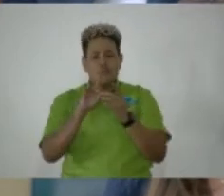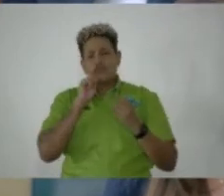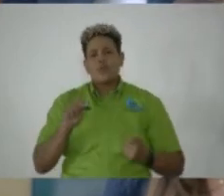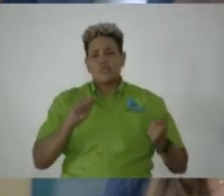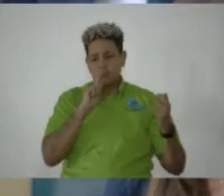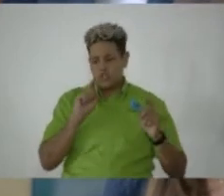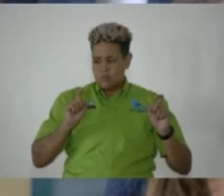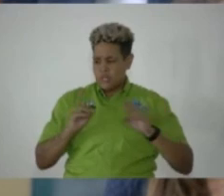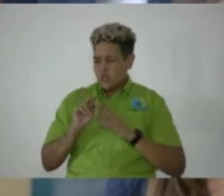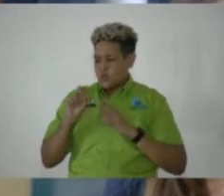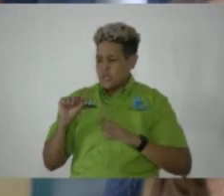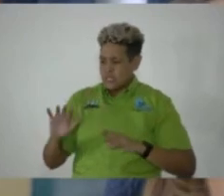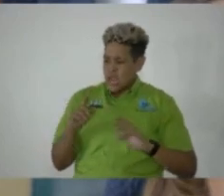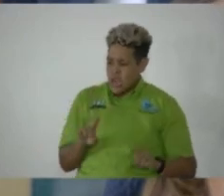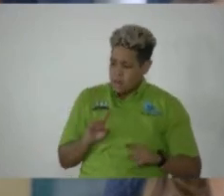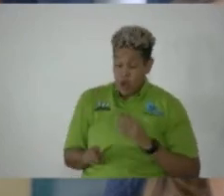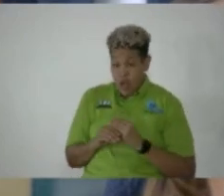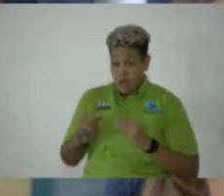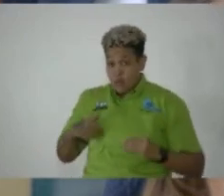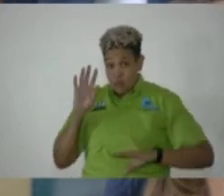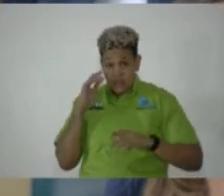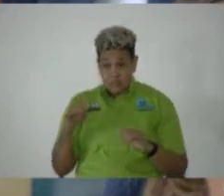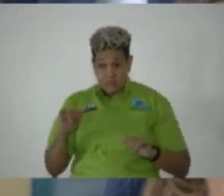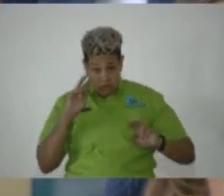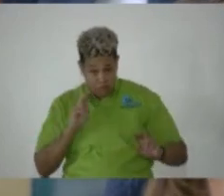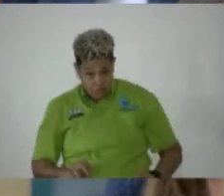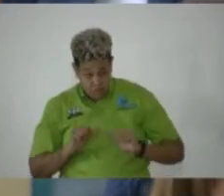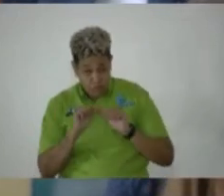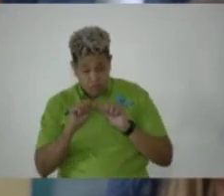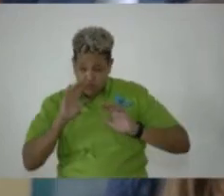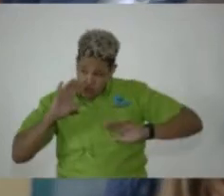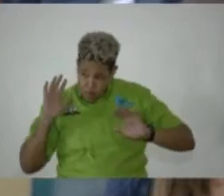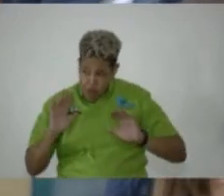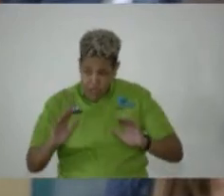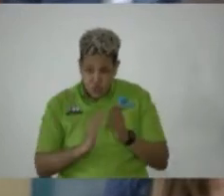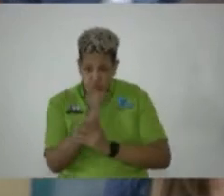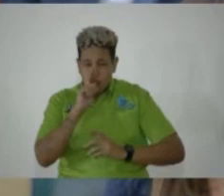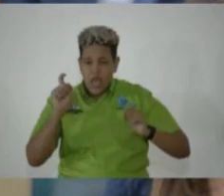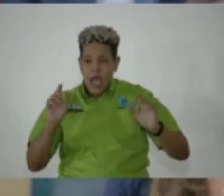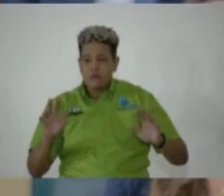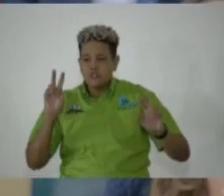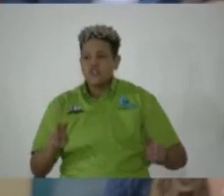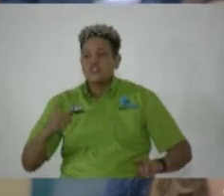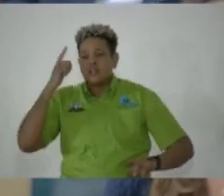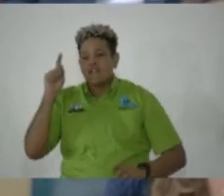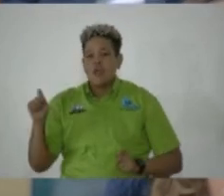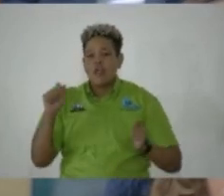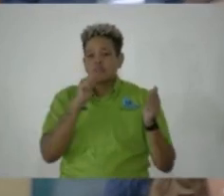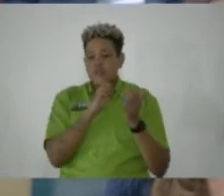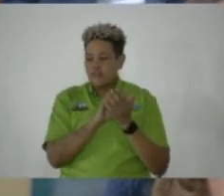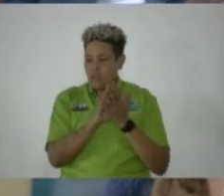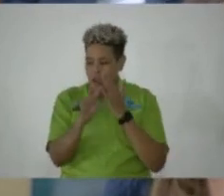in the United States. And we will continue to press the administration for the expungement.